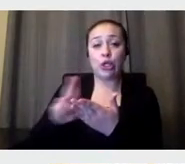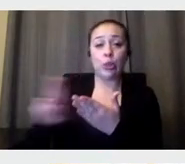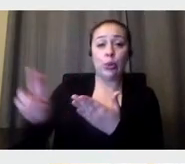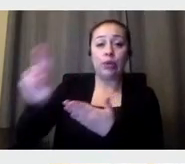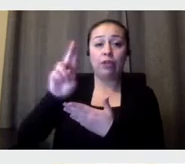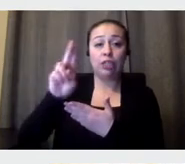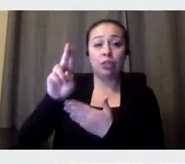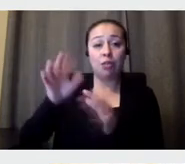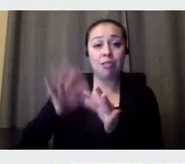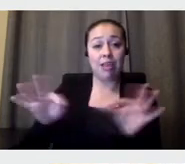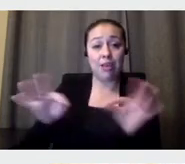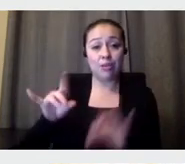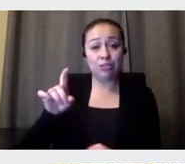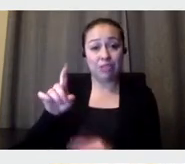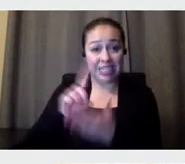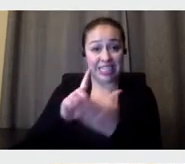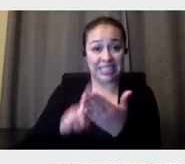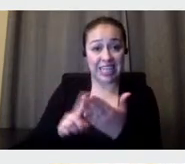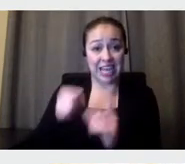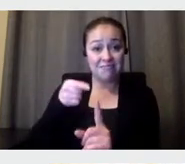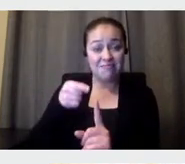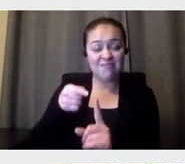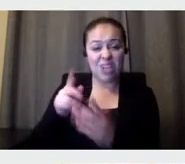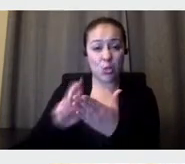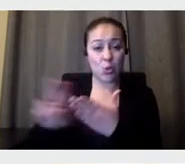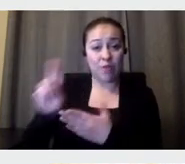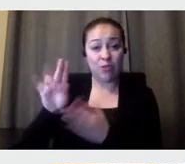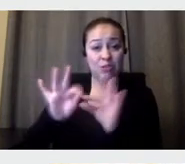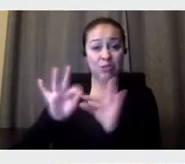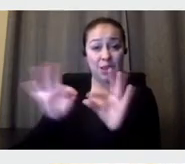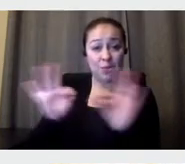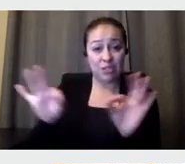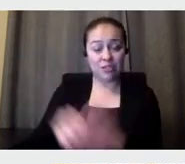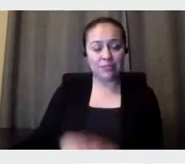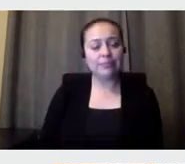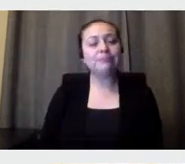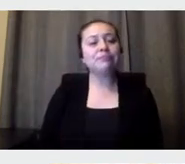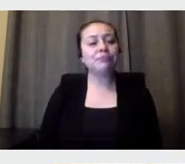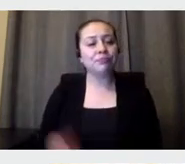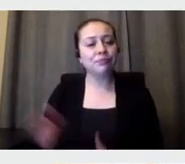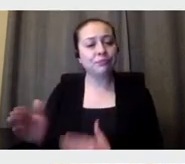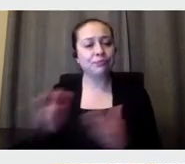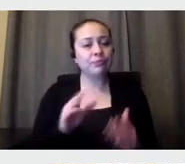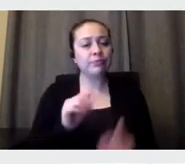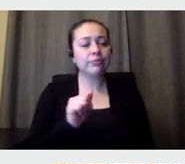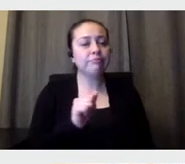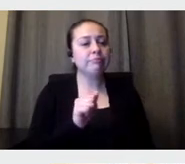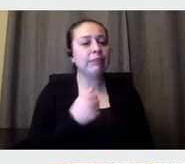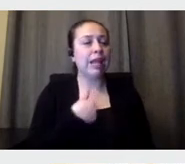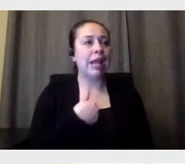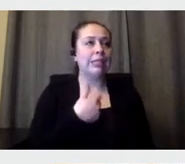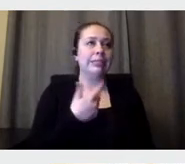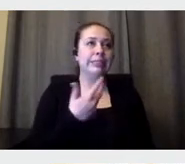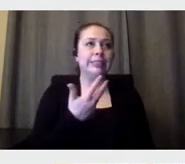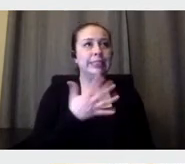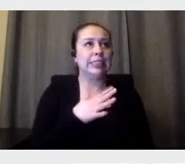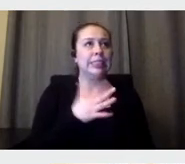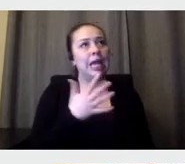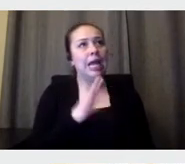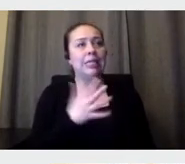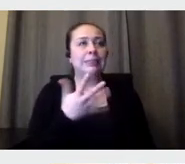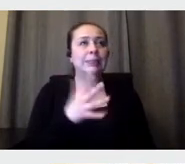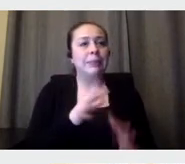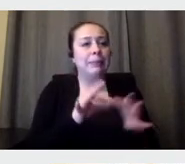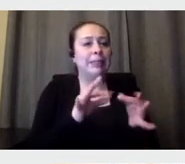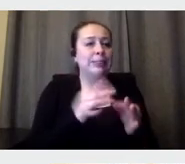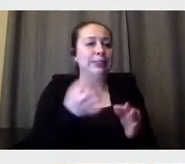Hmm. Well, I'm going to talk about, um, I'm going to, um, talk bad about myself a bit. I do something that